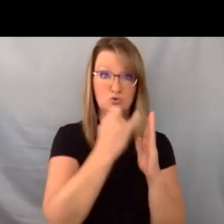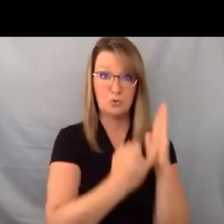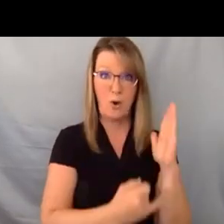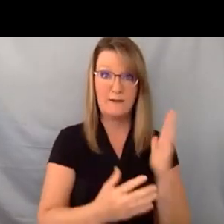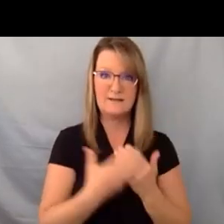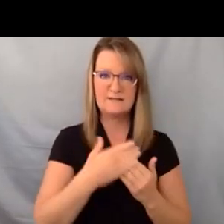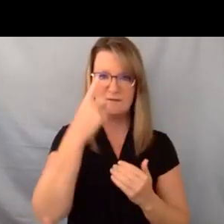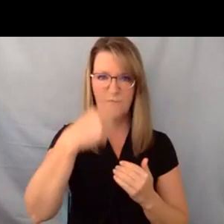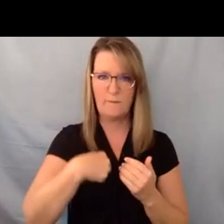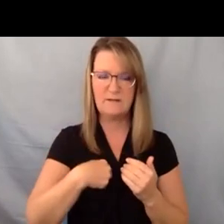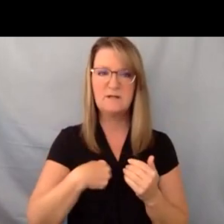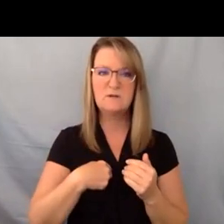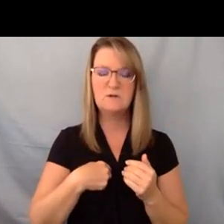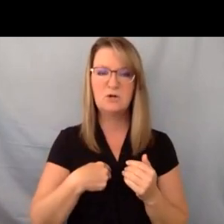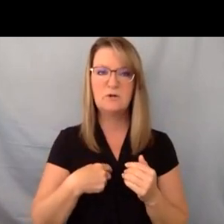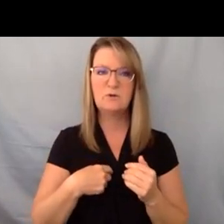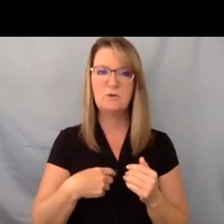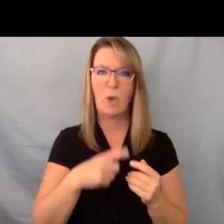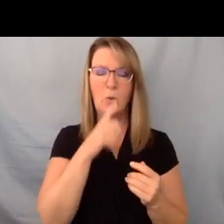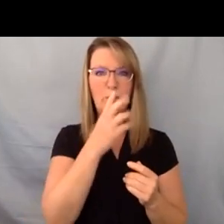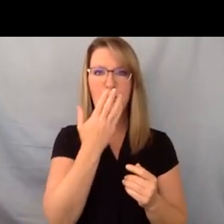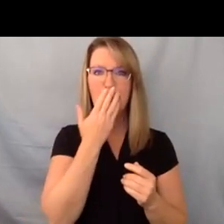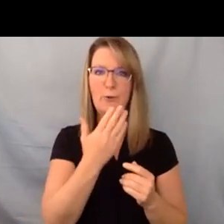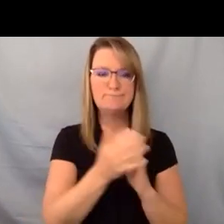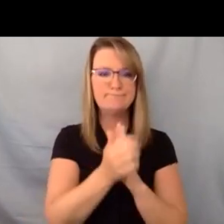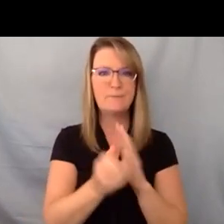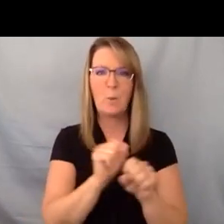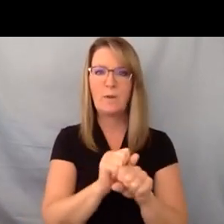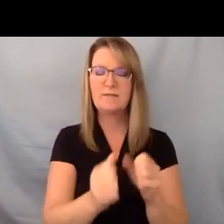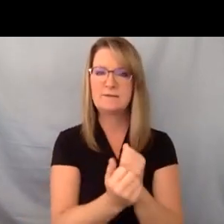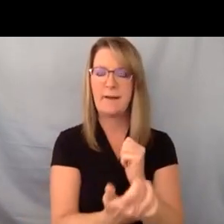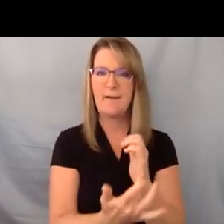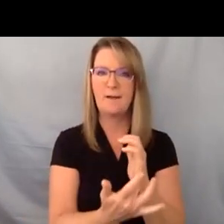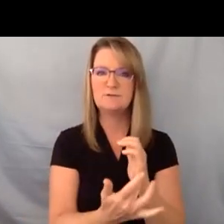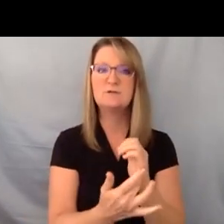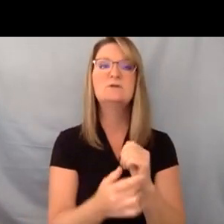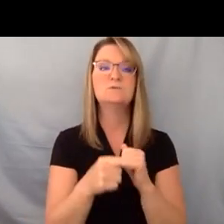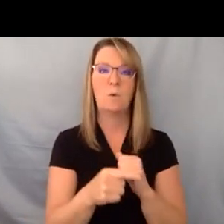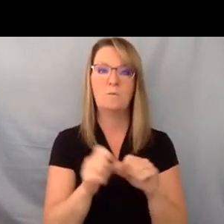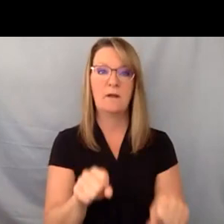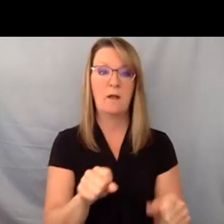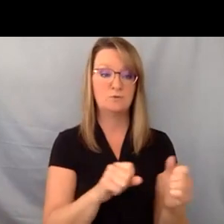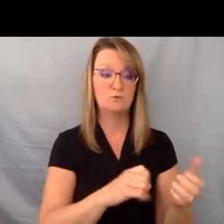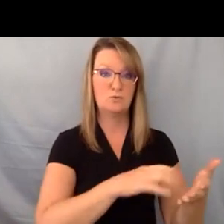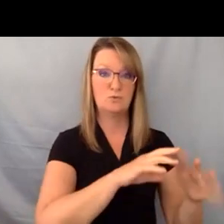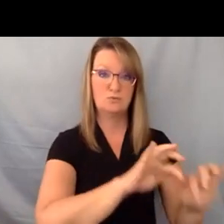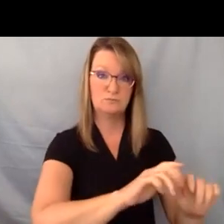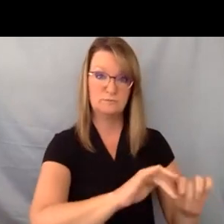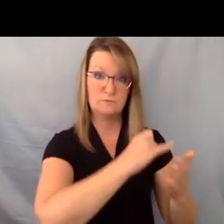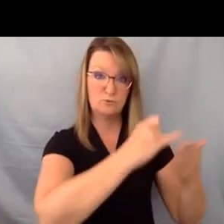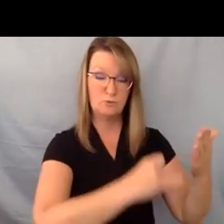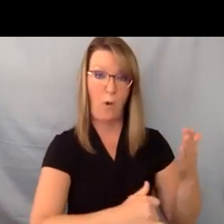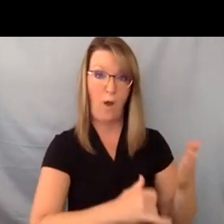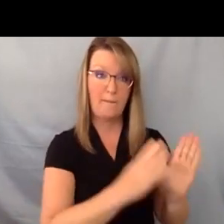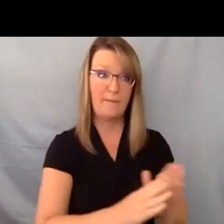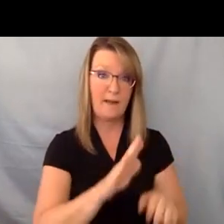i was able to um and i'm really good with technology so being able to do plans on a computer really helped me